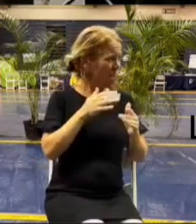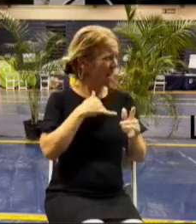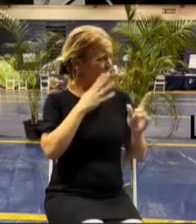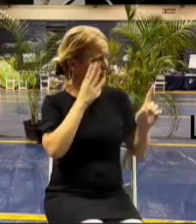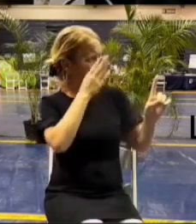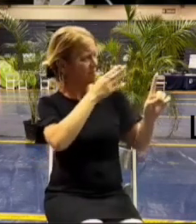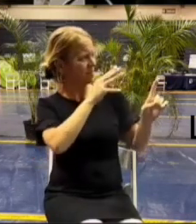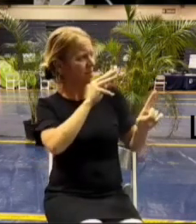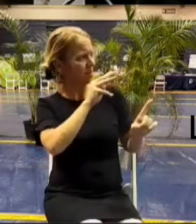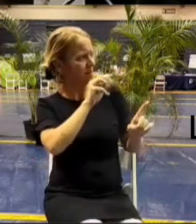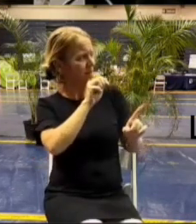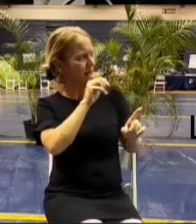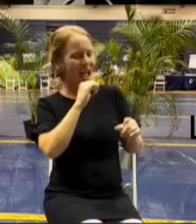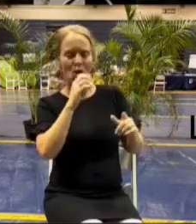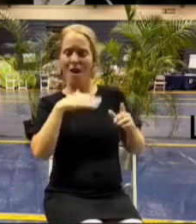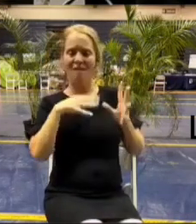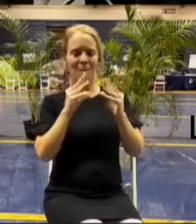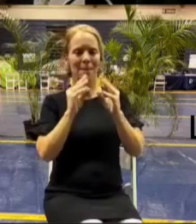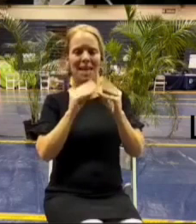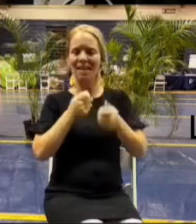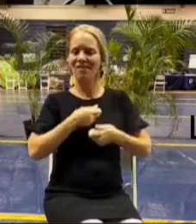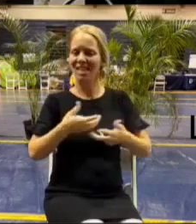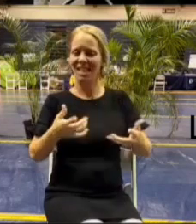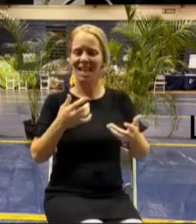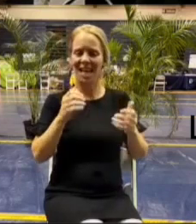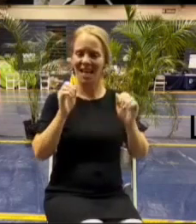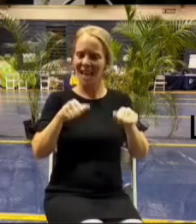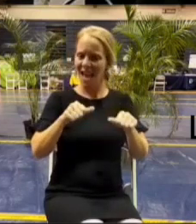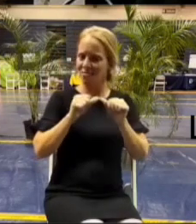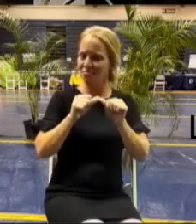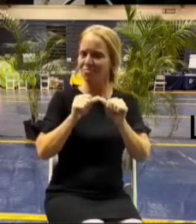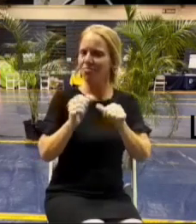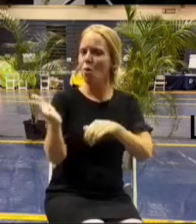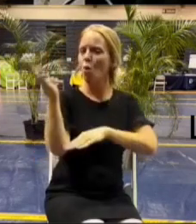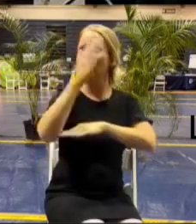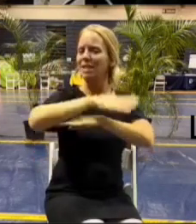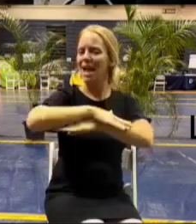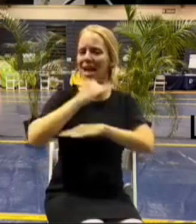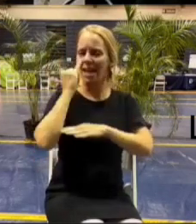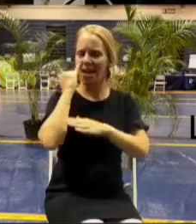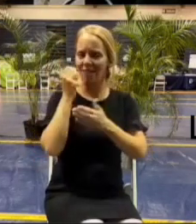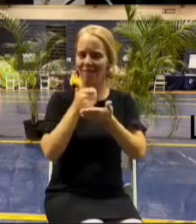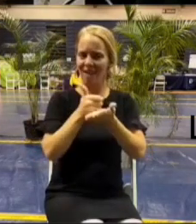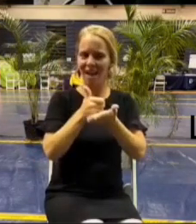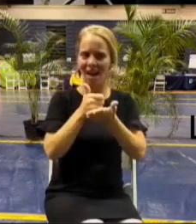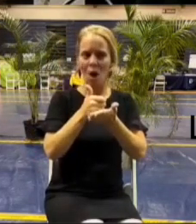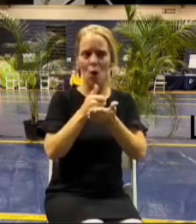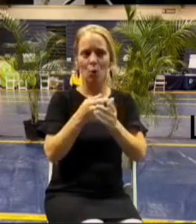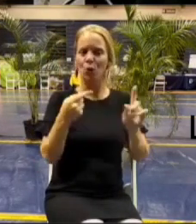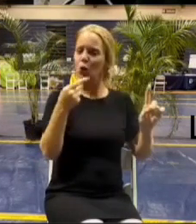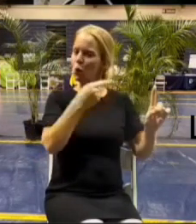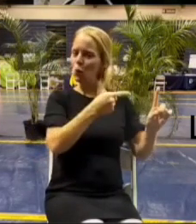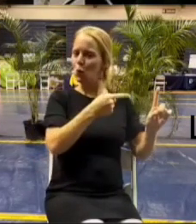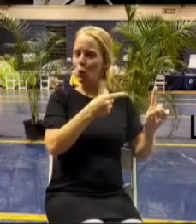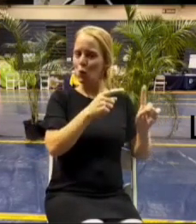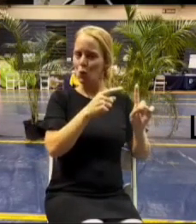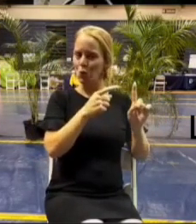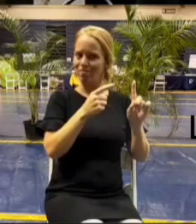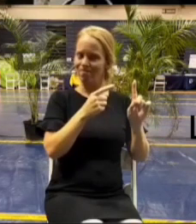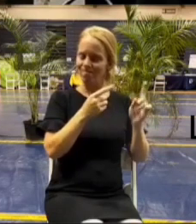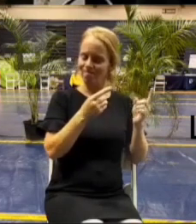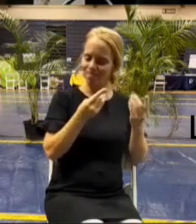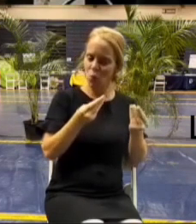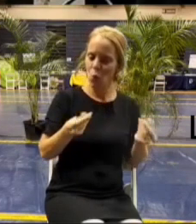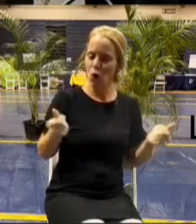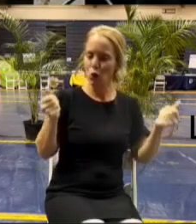i don't have meeting fatigue i i could go we could go all day if we're helping you uh work through this